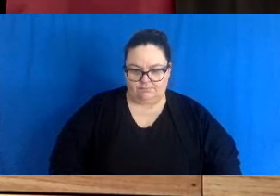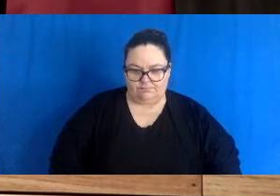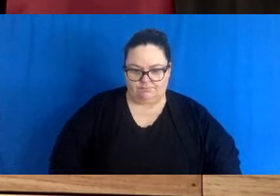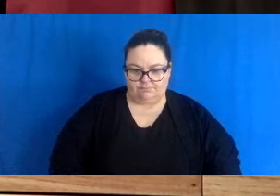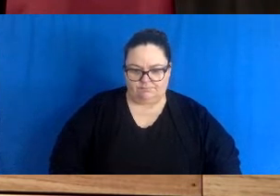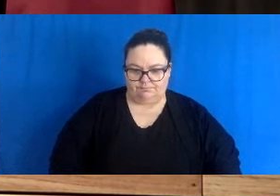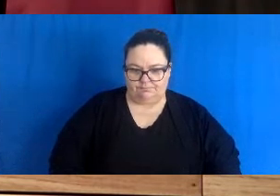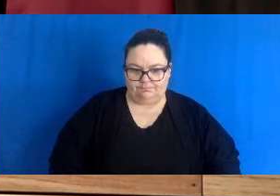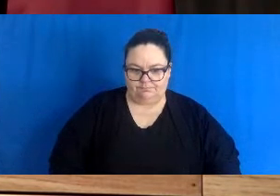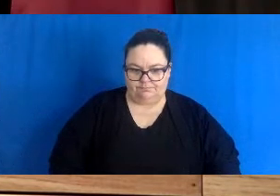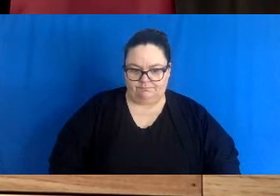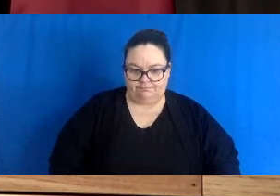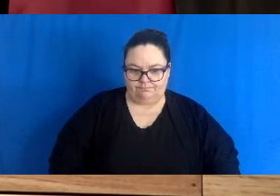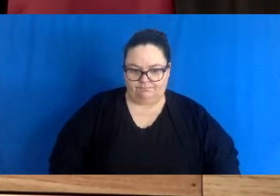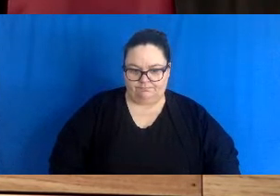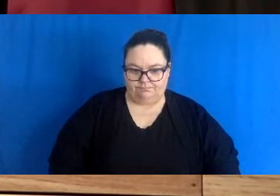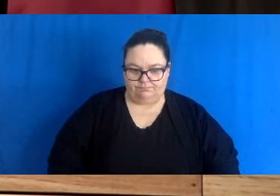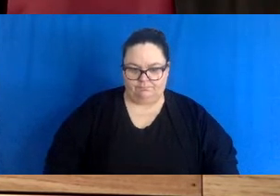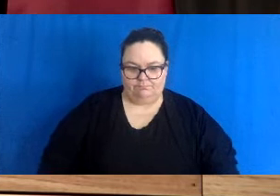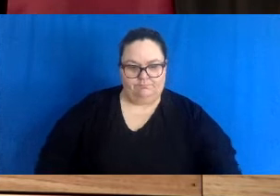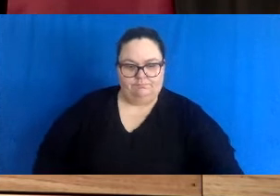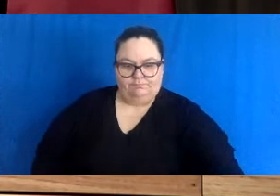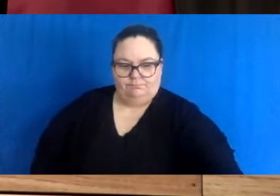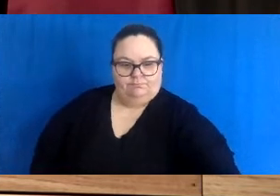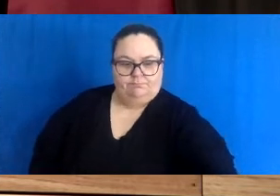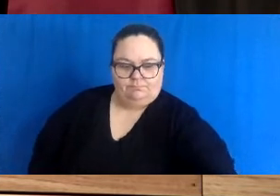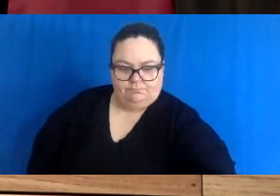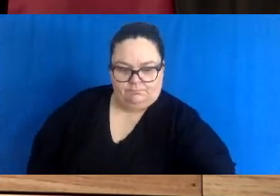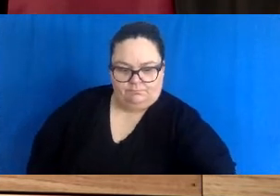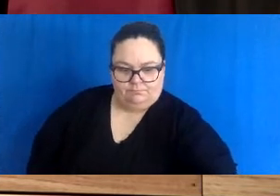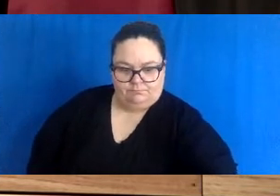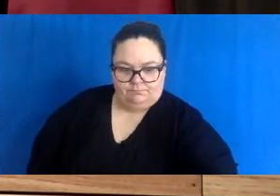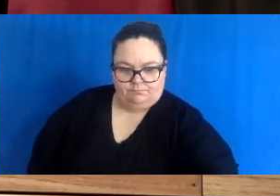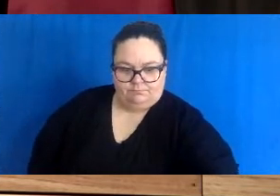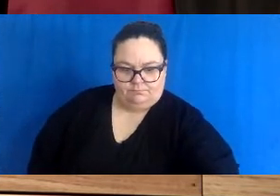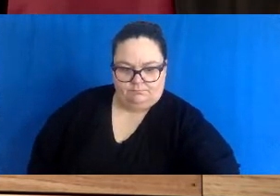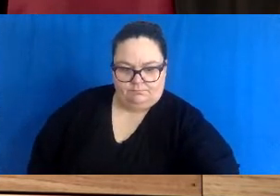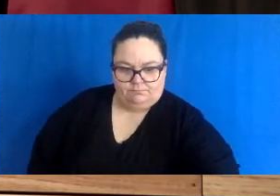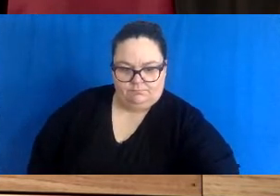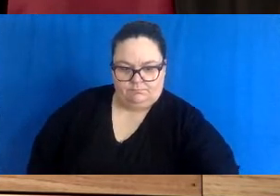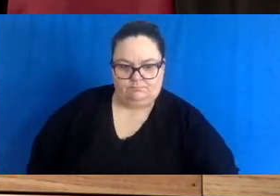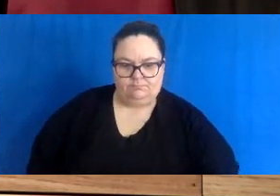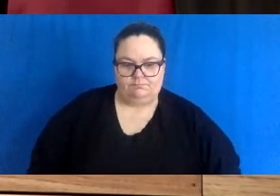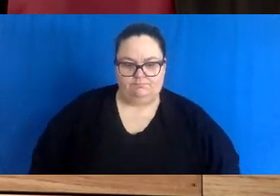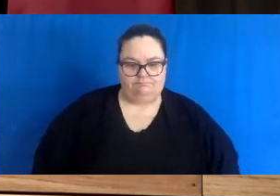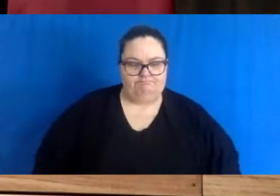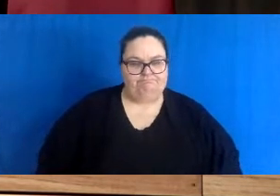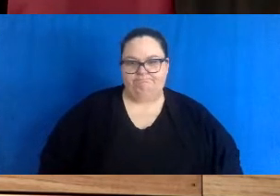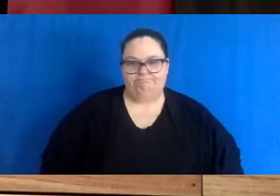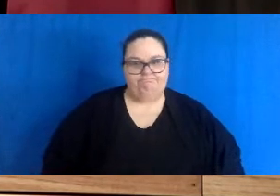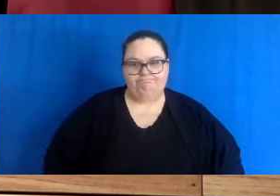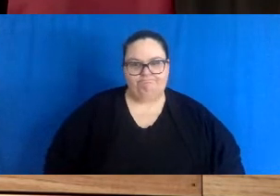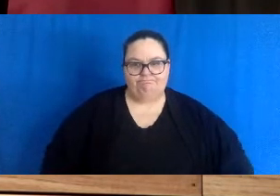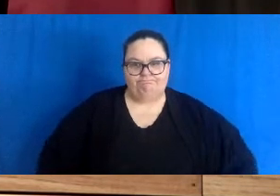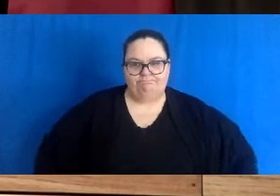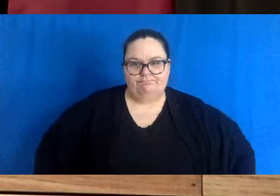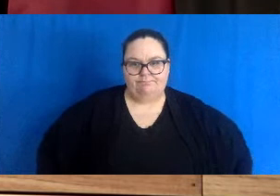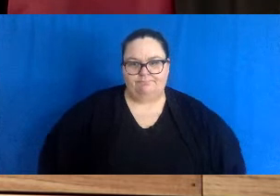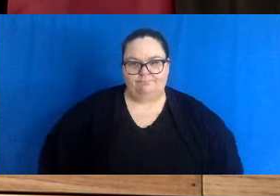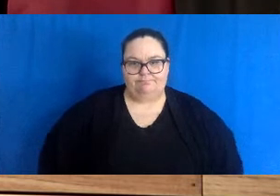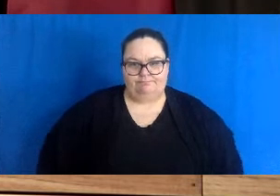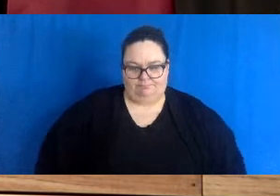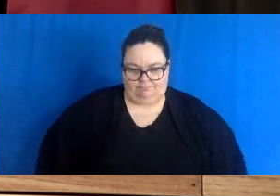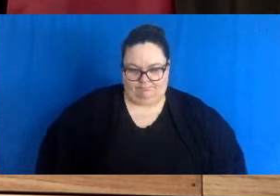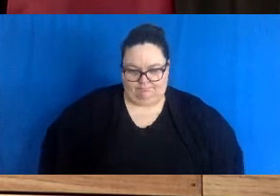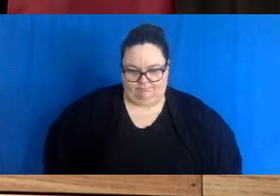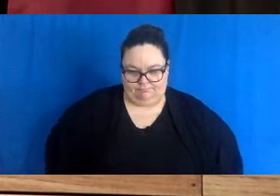from the contingency phase to the emergency phase what does it mean on the ground it means that we have already started to redeploy employees